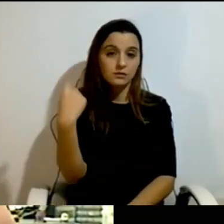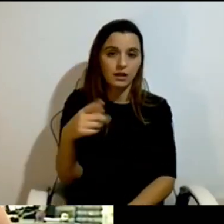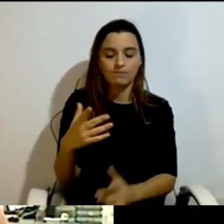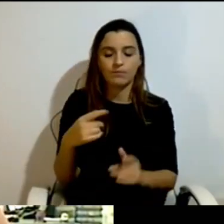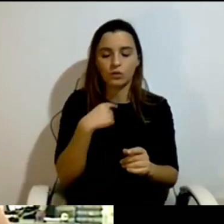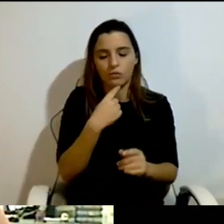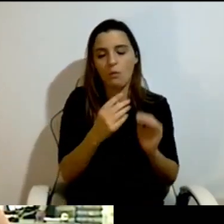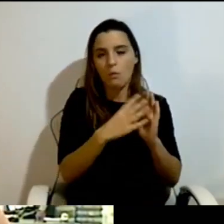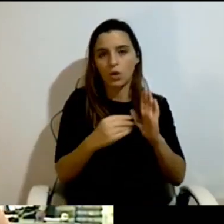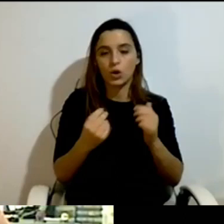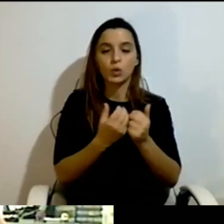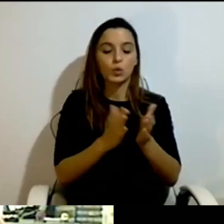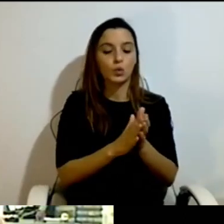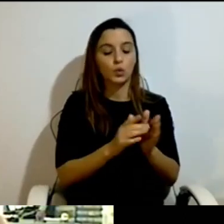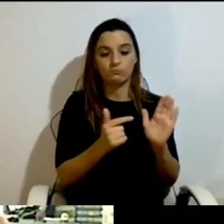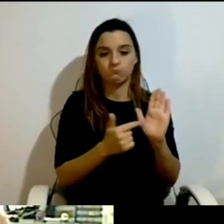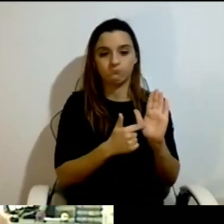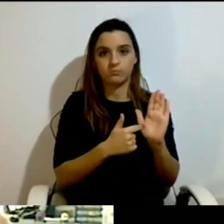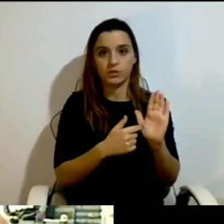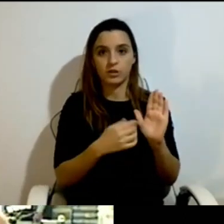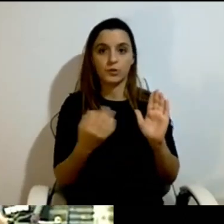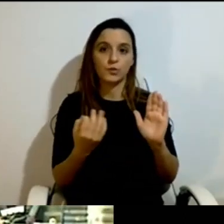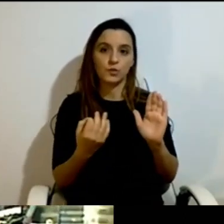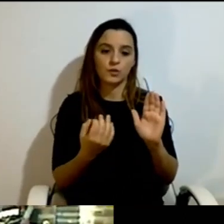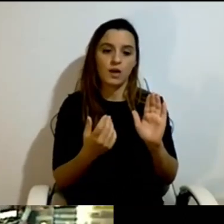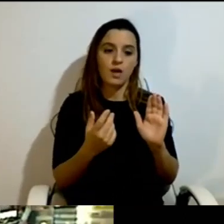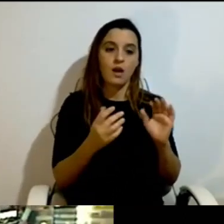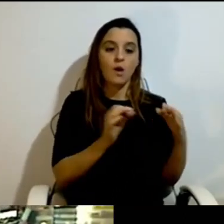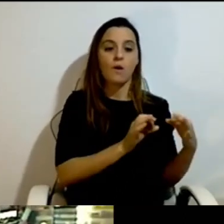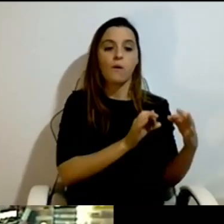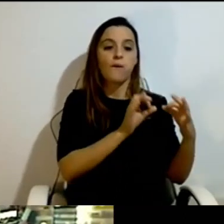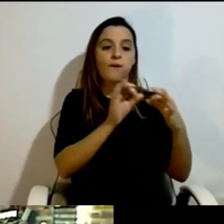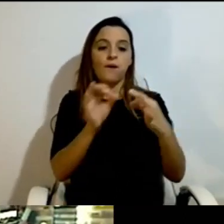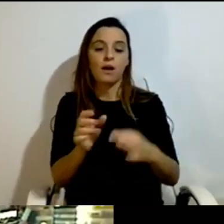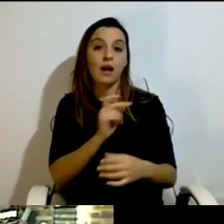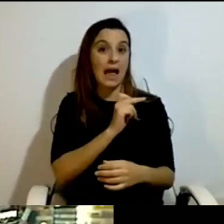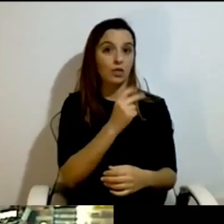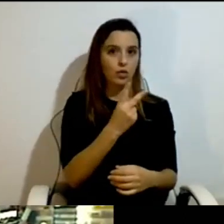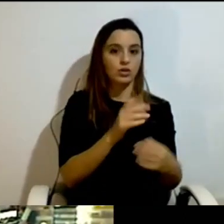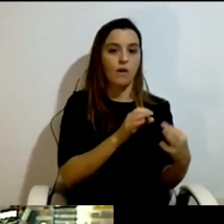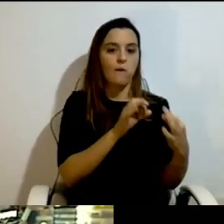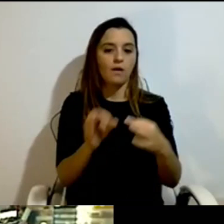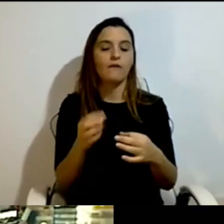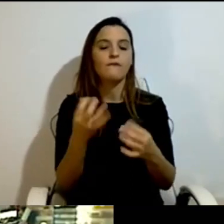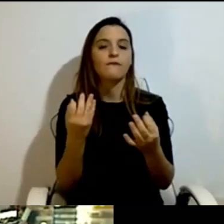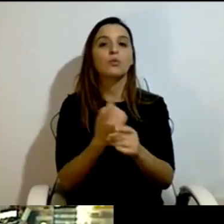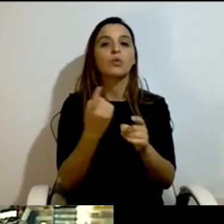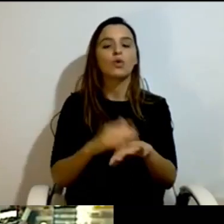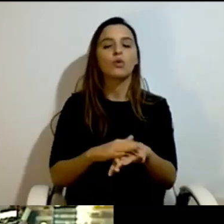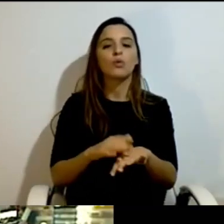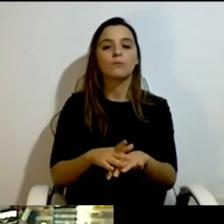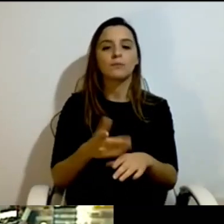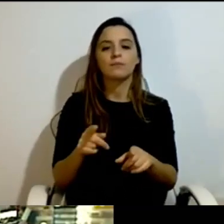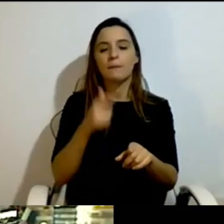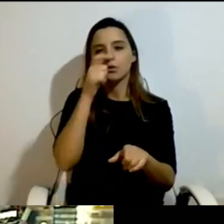because the politicians didn't want children and people with psychiatric and intellectual